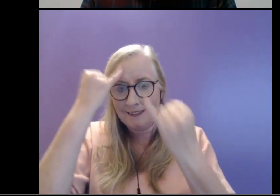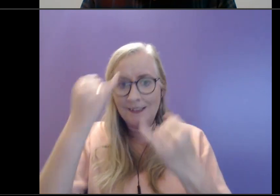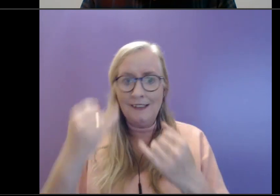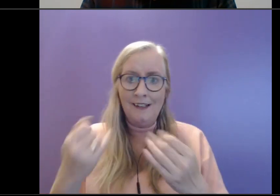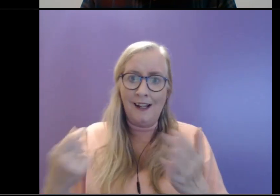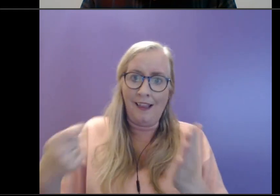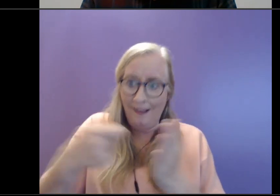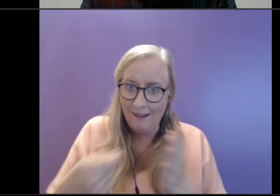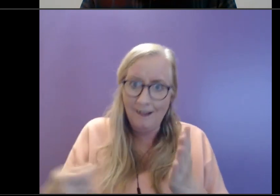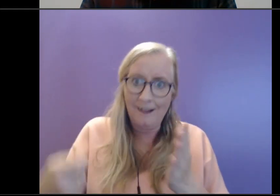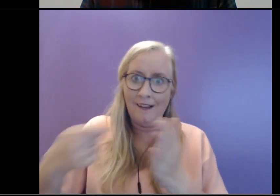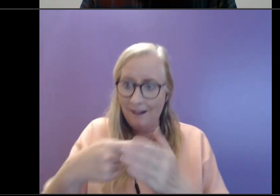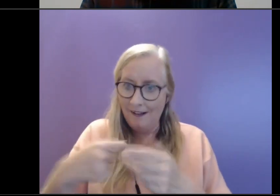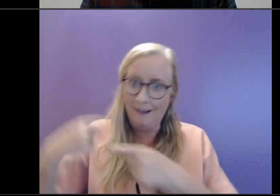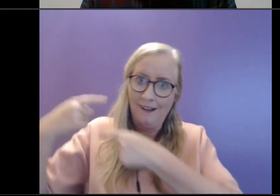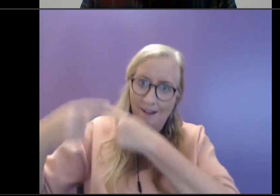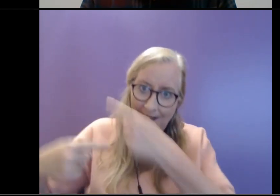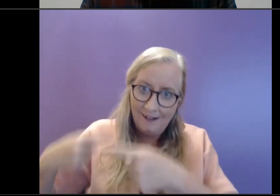on to try and, you know,